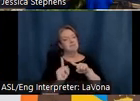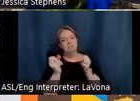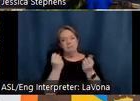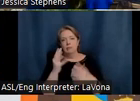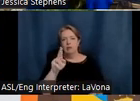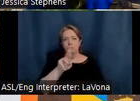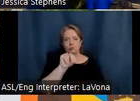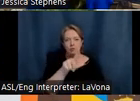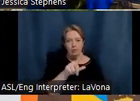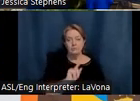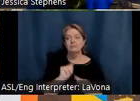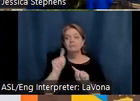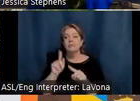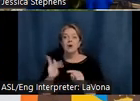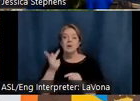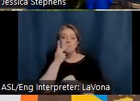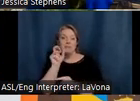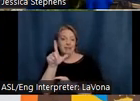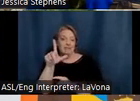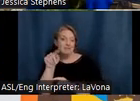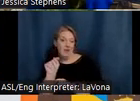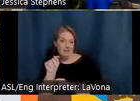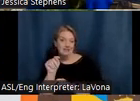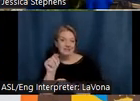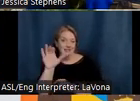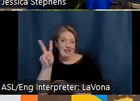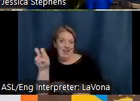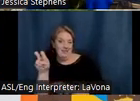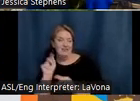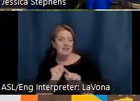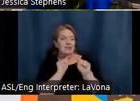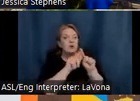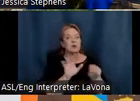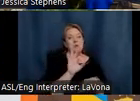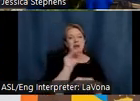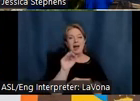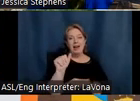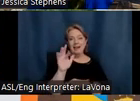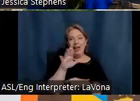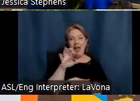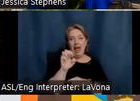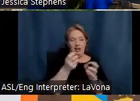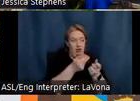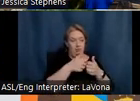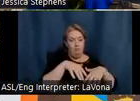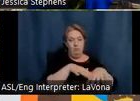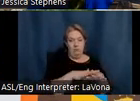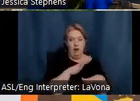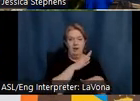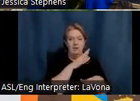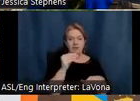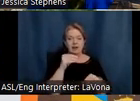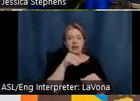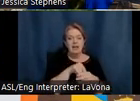Himalayan pink salt cave, explore the beautiful 90-acre property, impressive temple, and sand